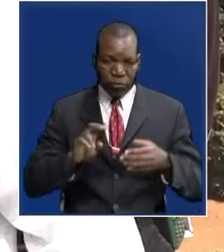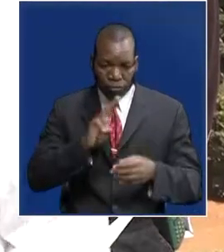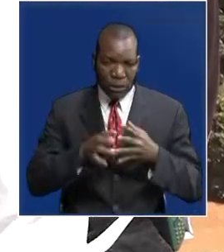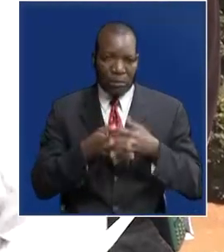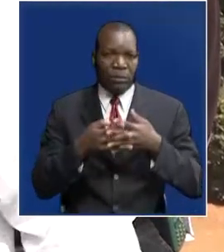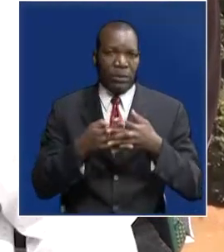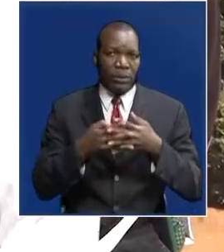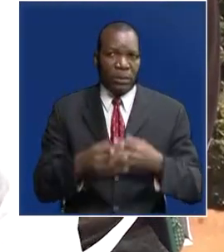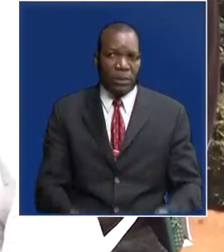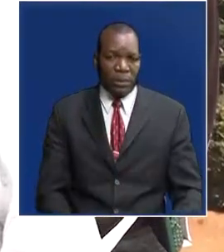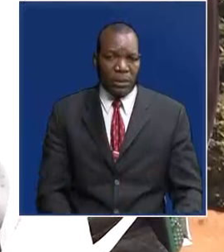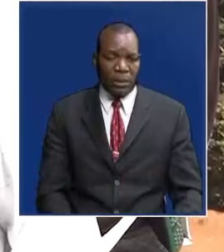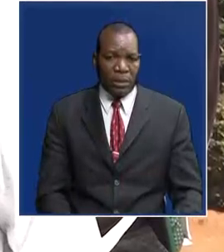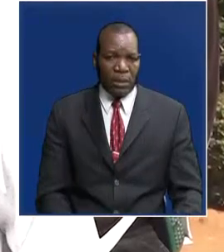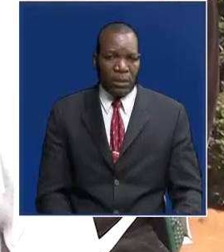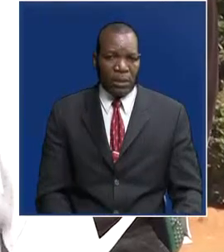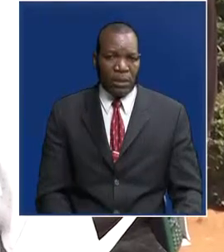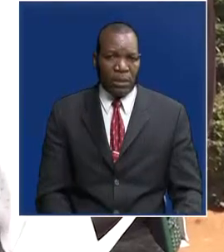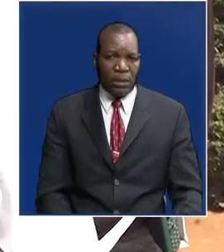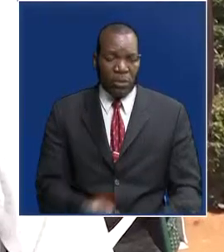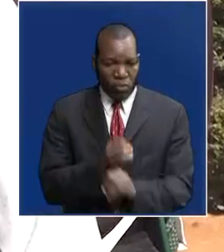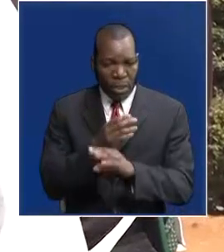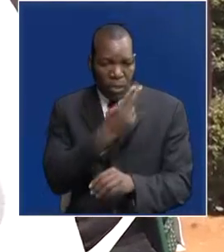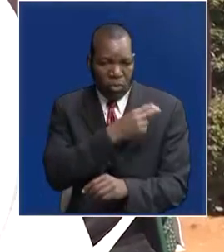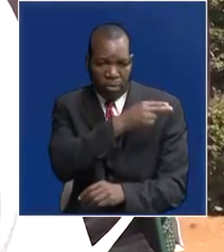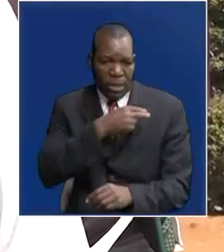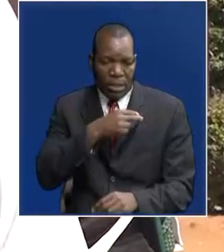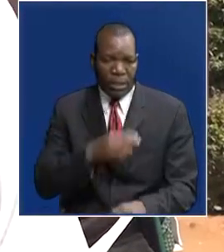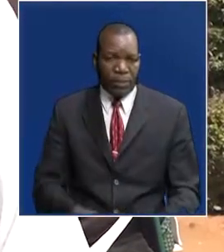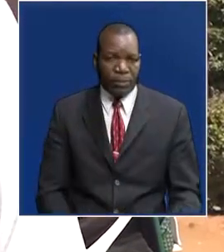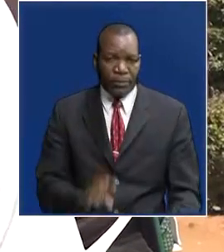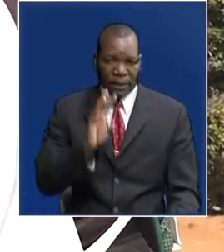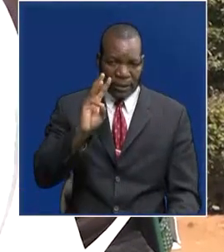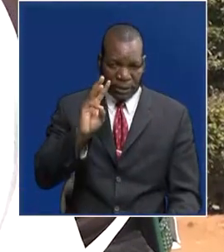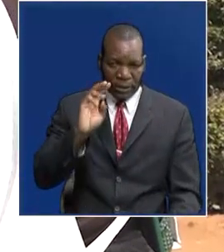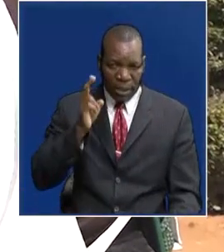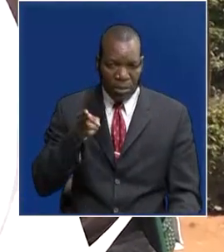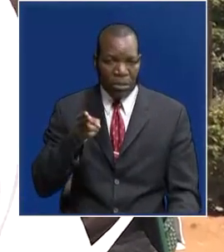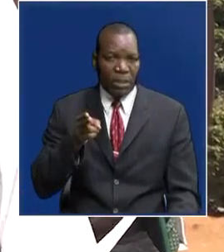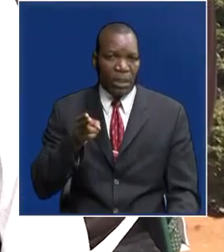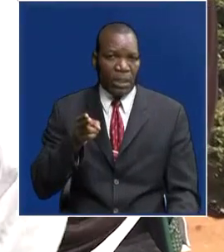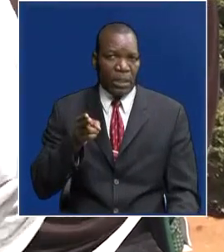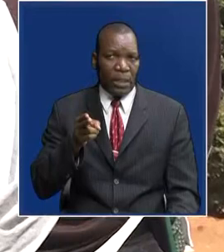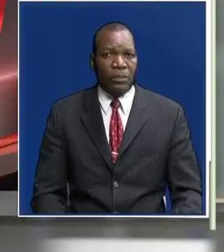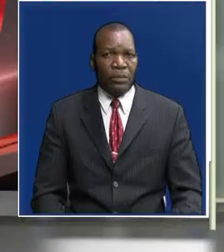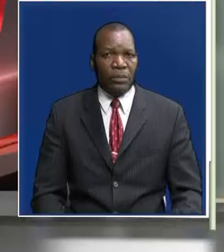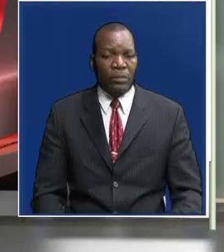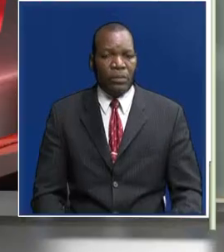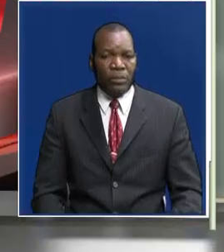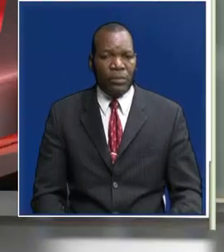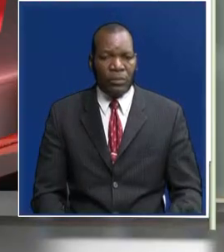the hospital anyway. And unfortunately, at 6am this morning, we lost him.